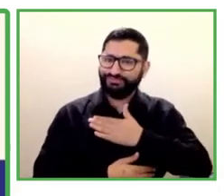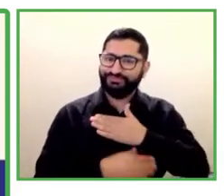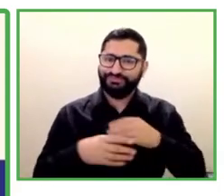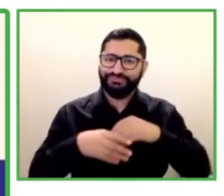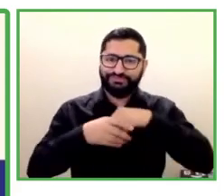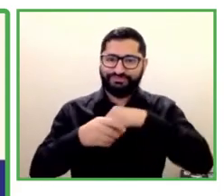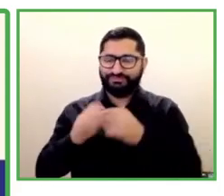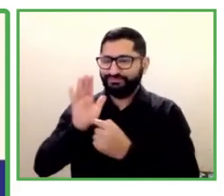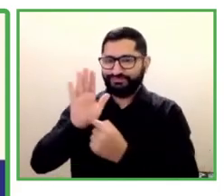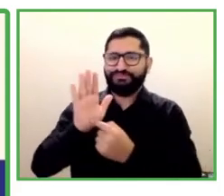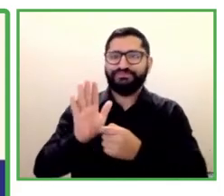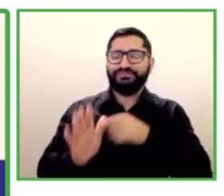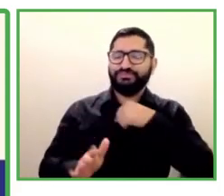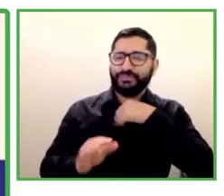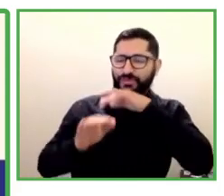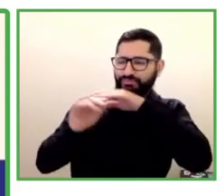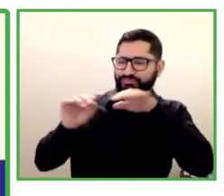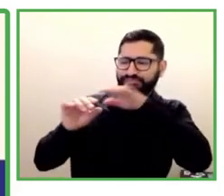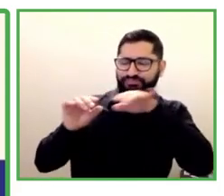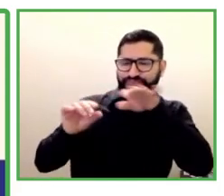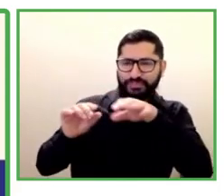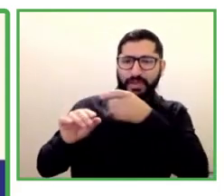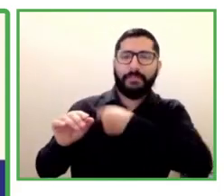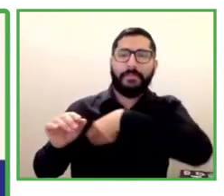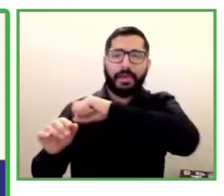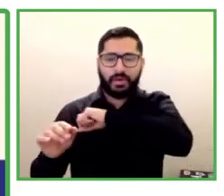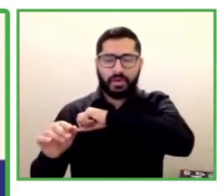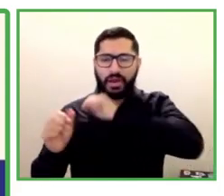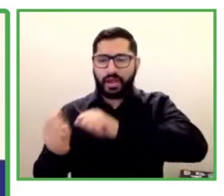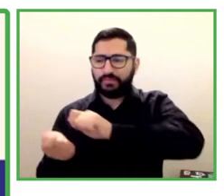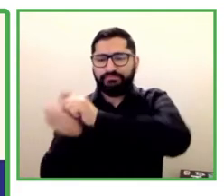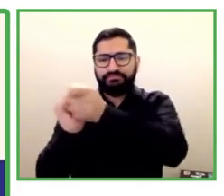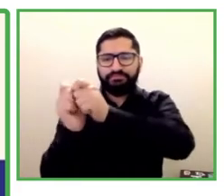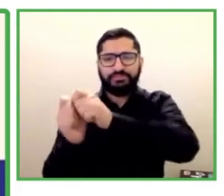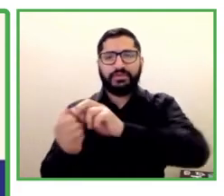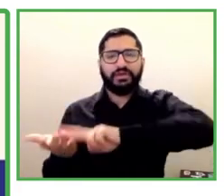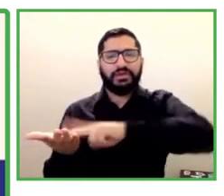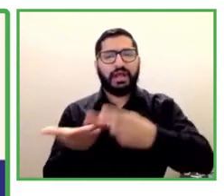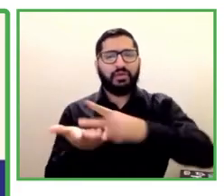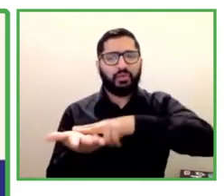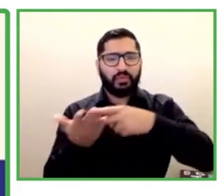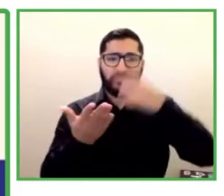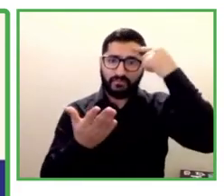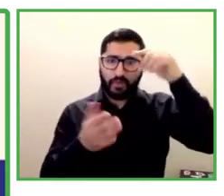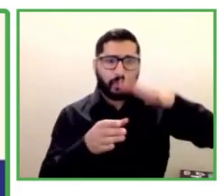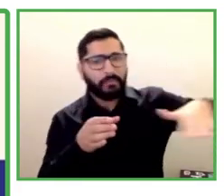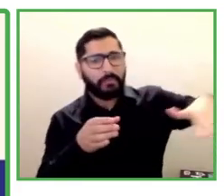Manzil is a center for people with disabilities.